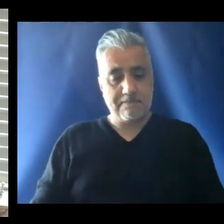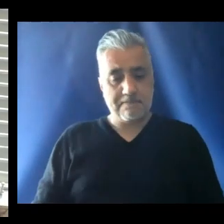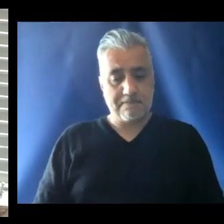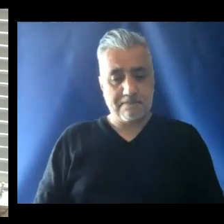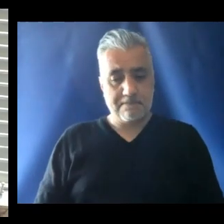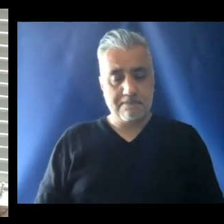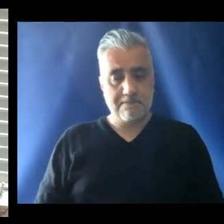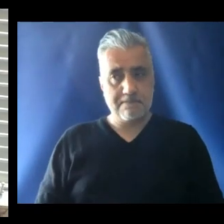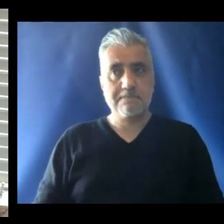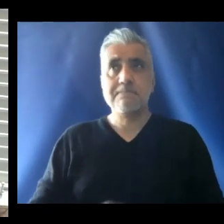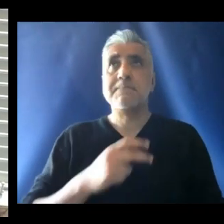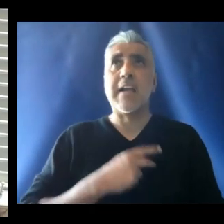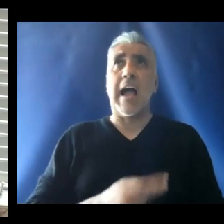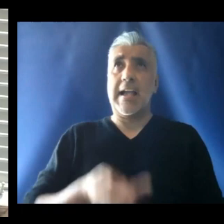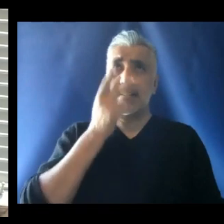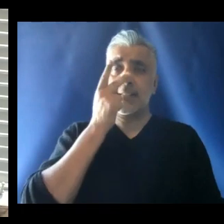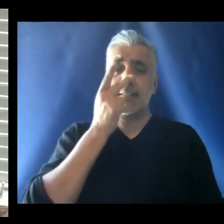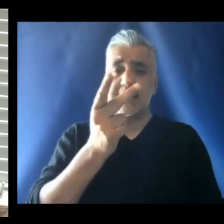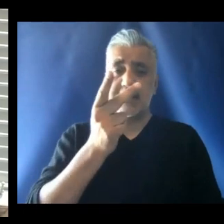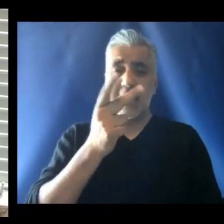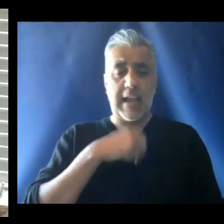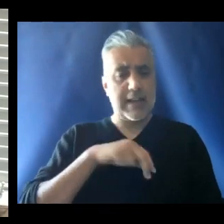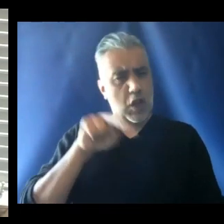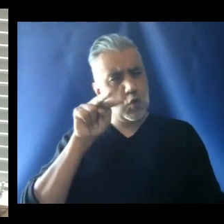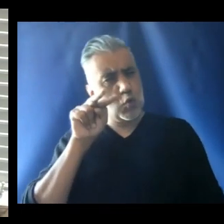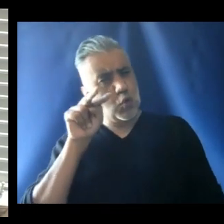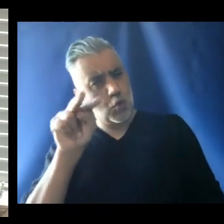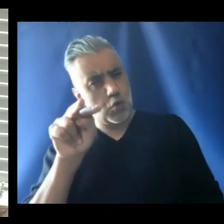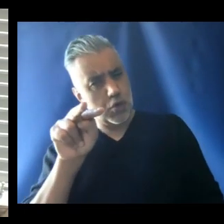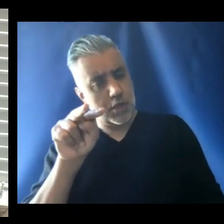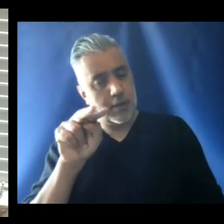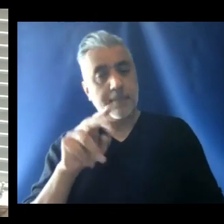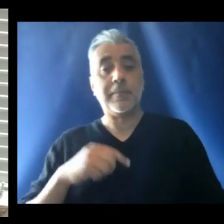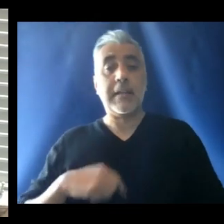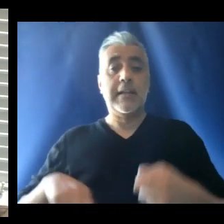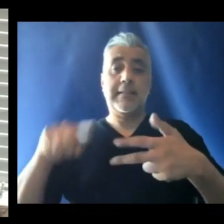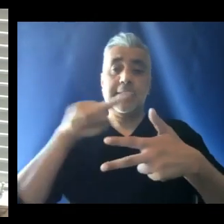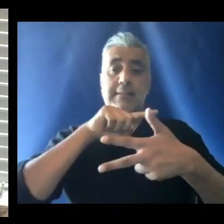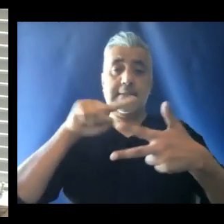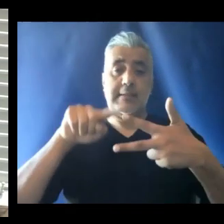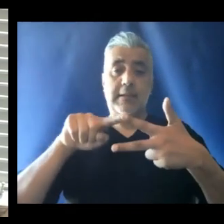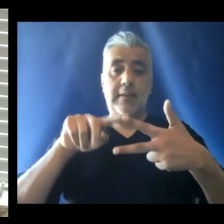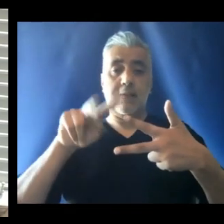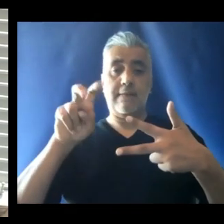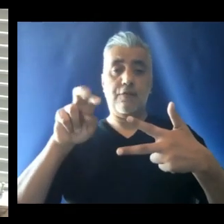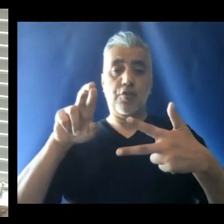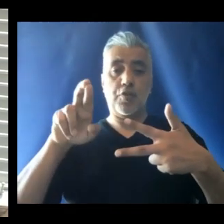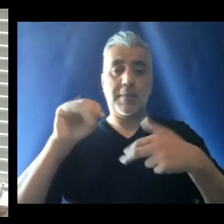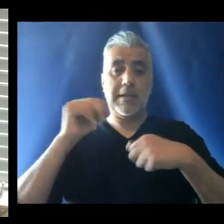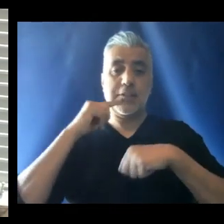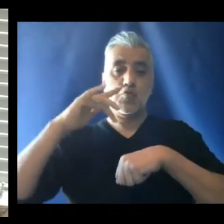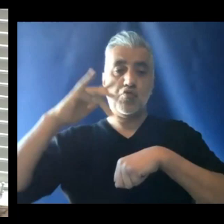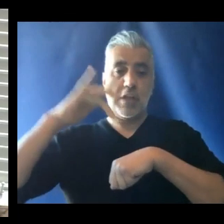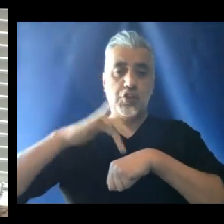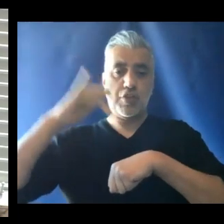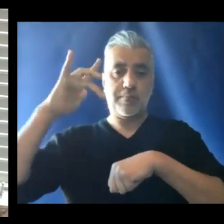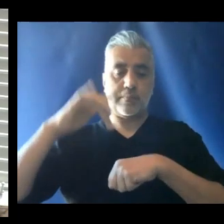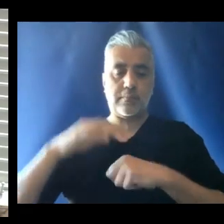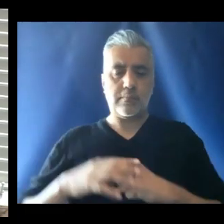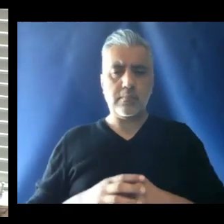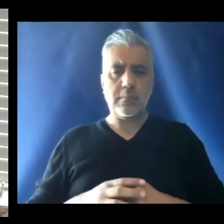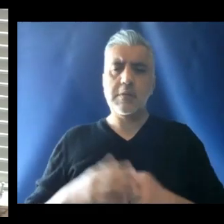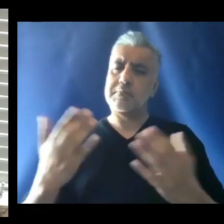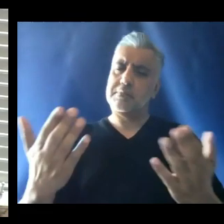I see and I look. The second verb is to touch. By